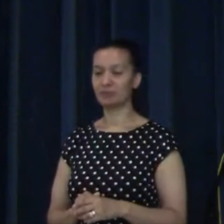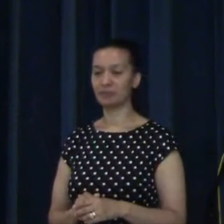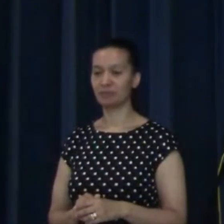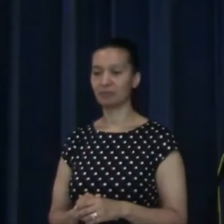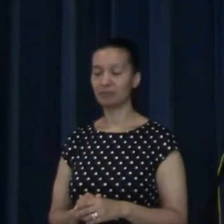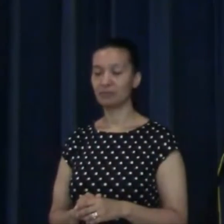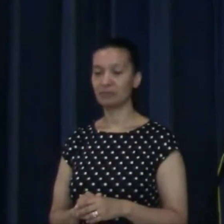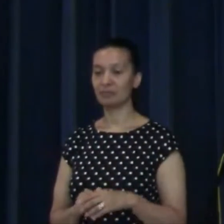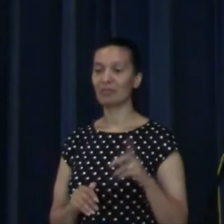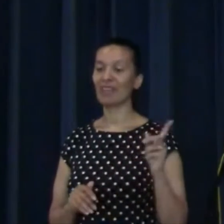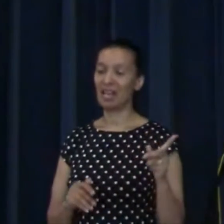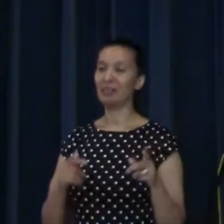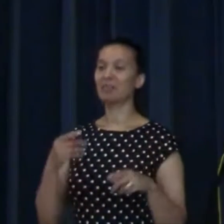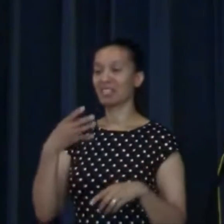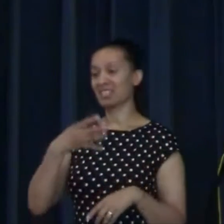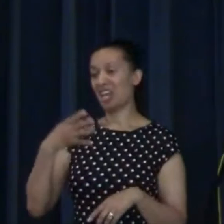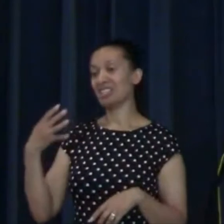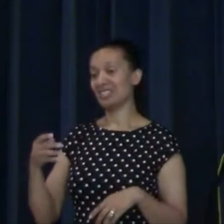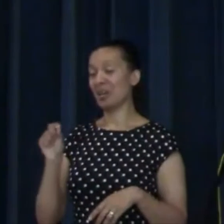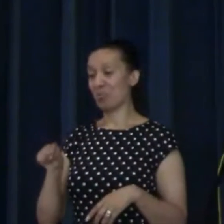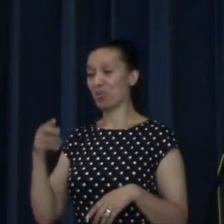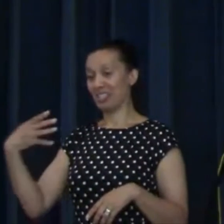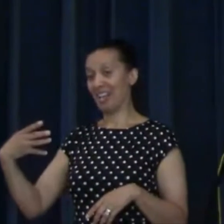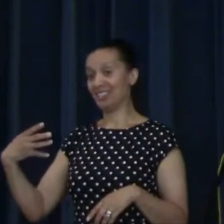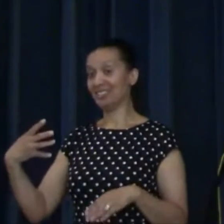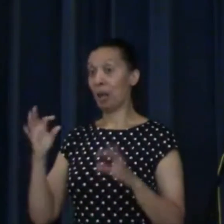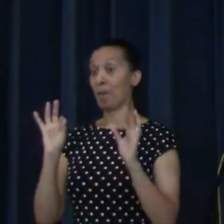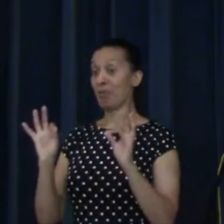I'm 99.9. I'm pleased with that.